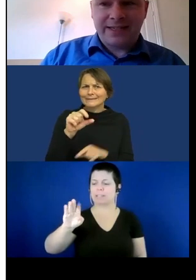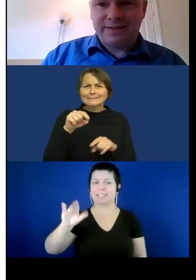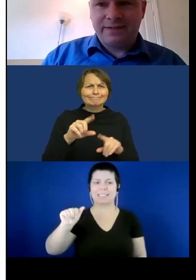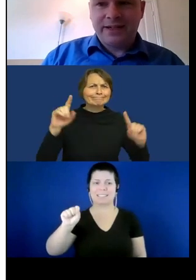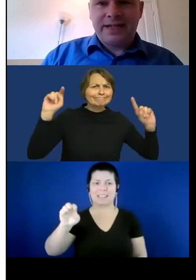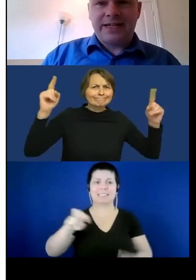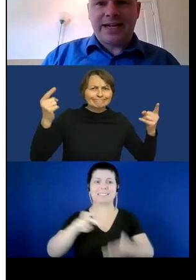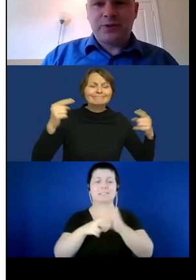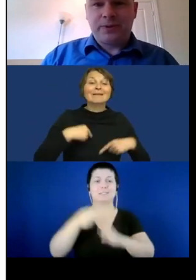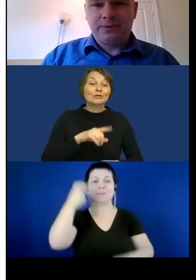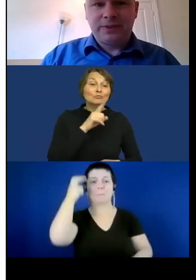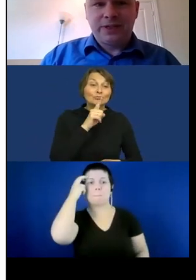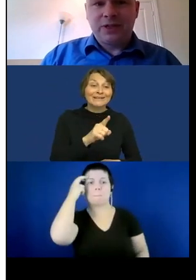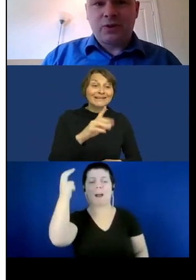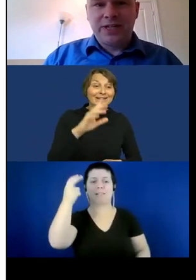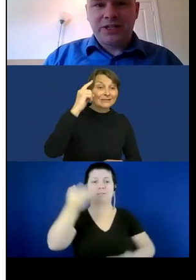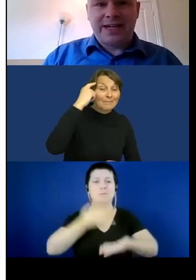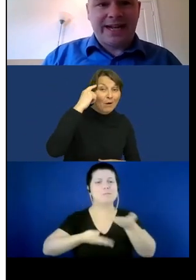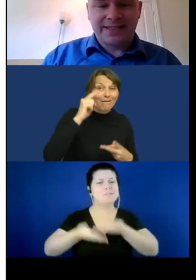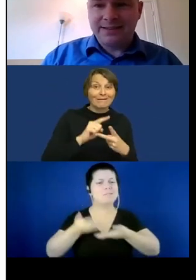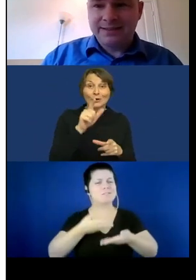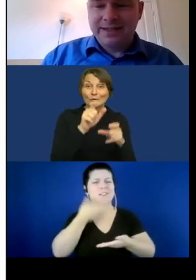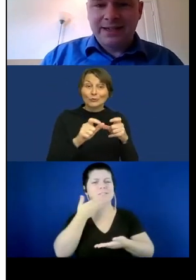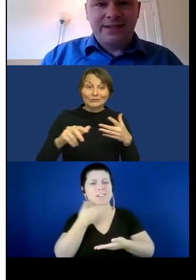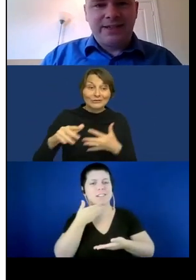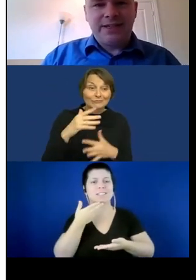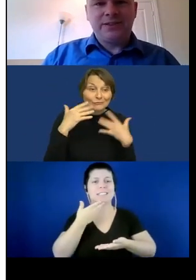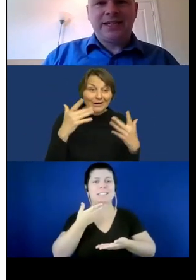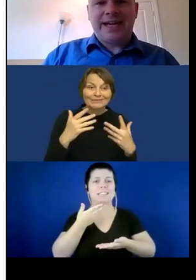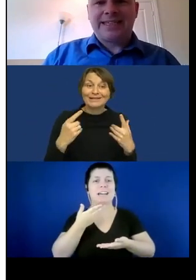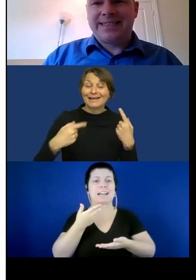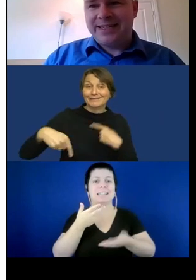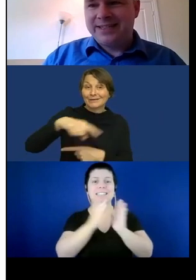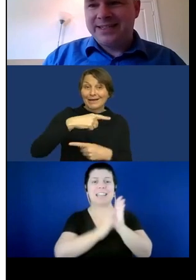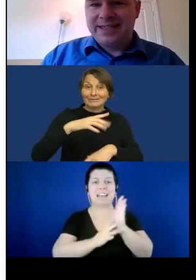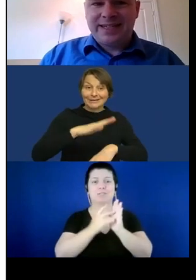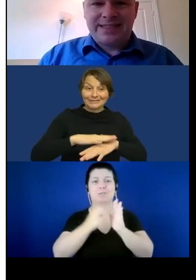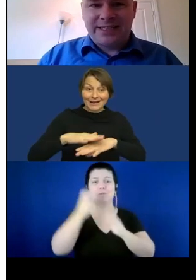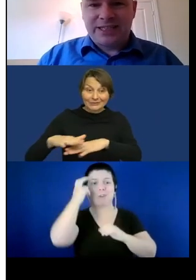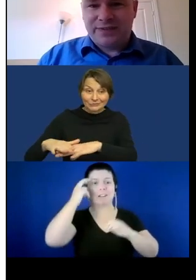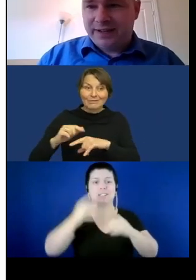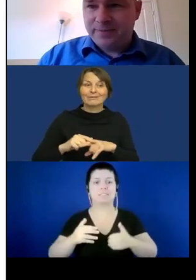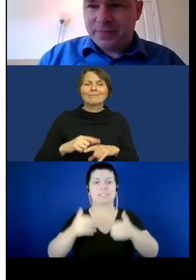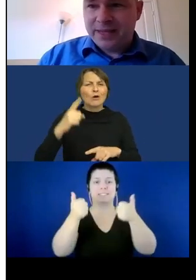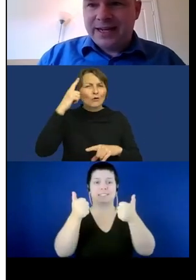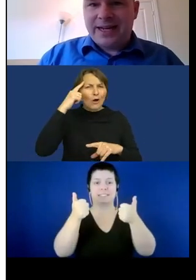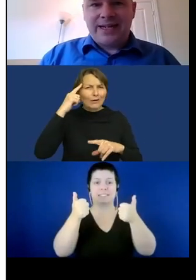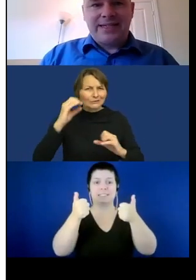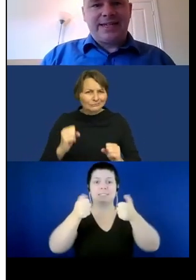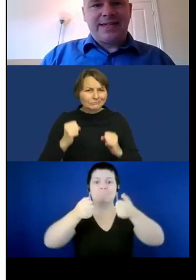Interactive, Actual, Cognition Enhancer, Yields Extended Sensor Sphere.